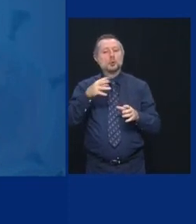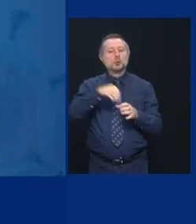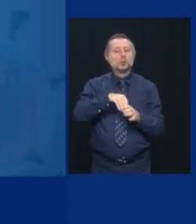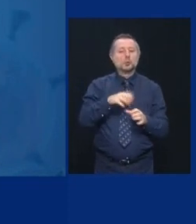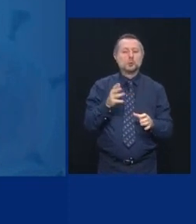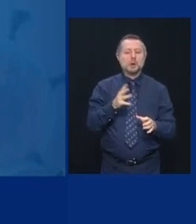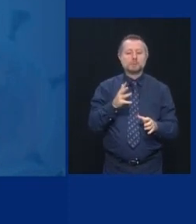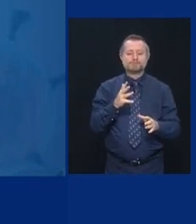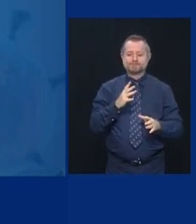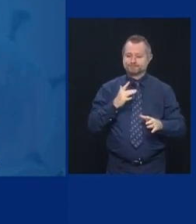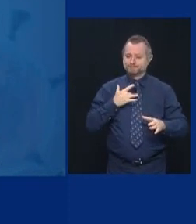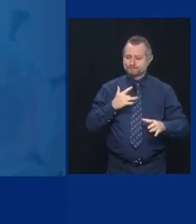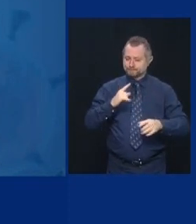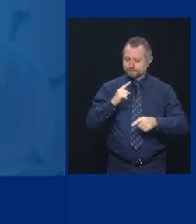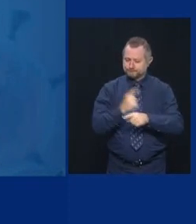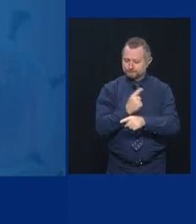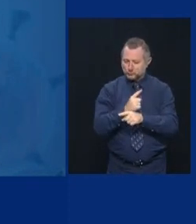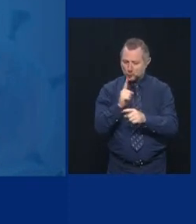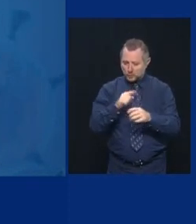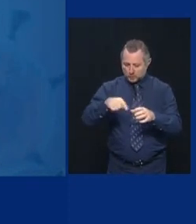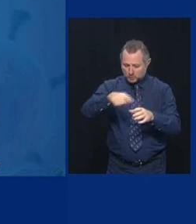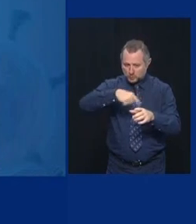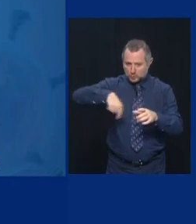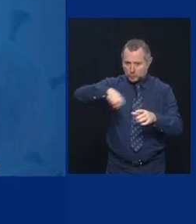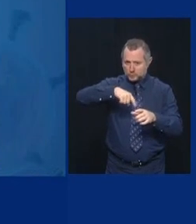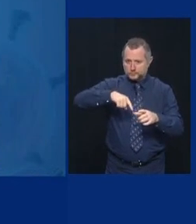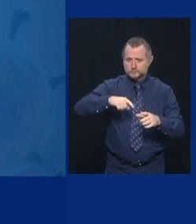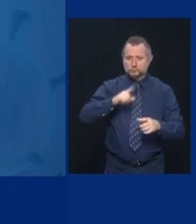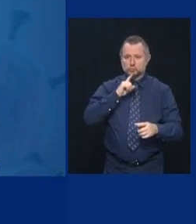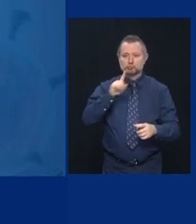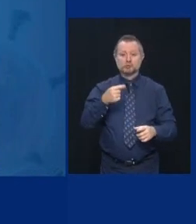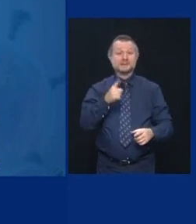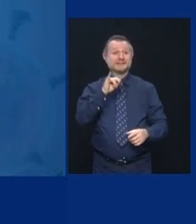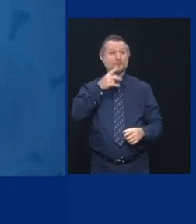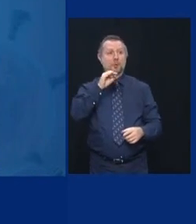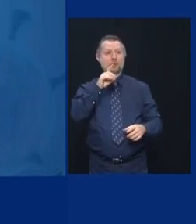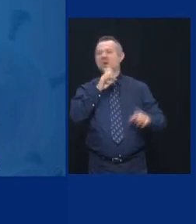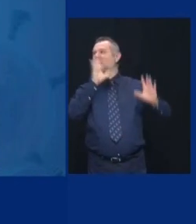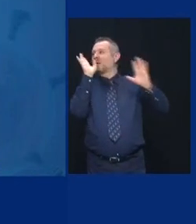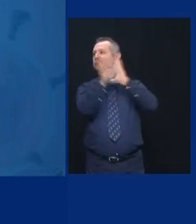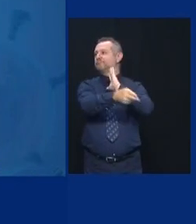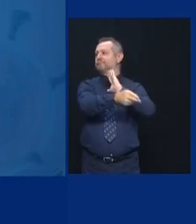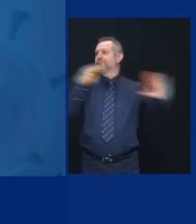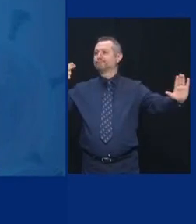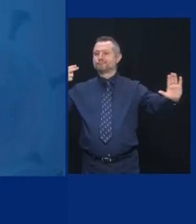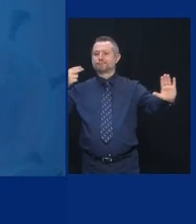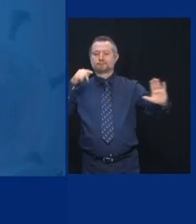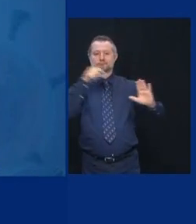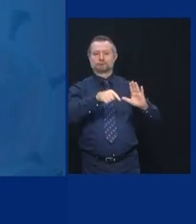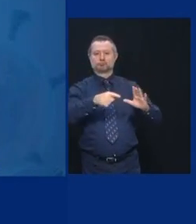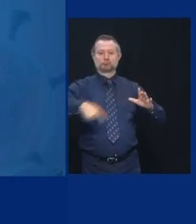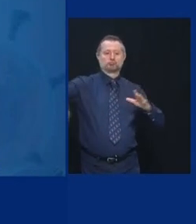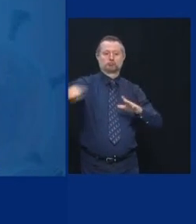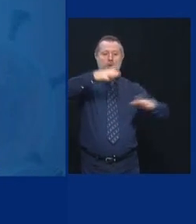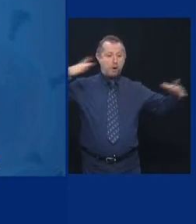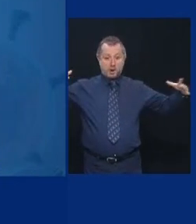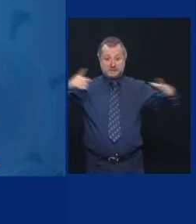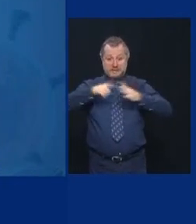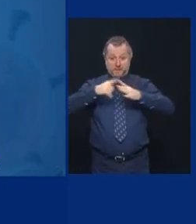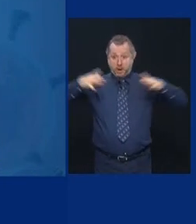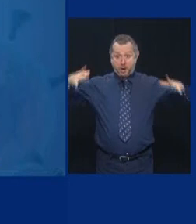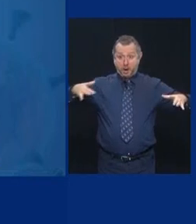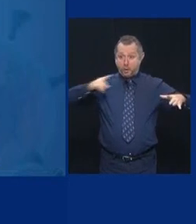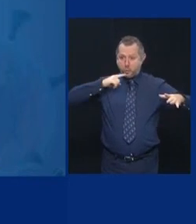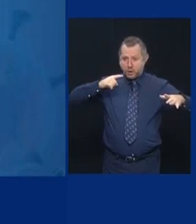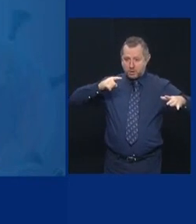relevant zone, not just a zip code. You have to go a little bigger, you go a little bigger. If you don't have an infection